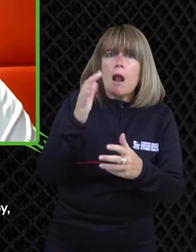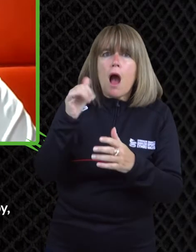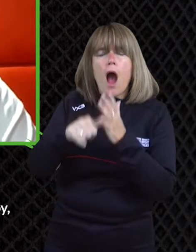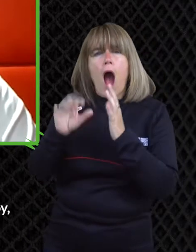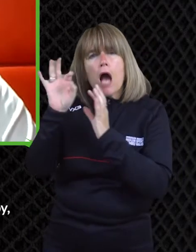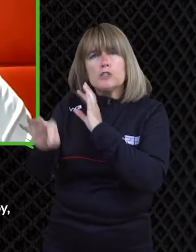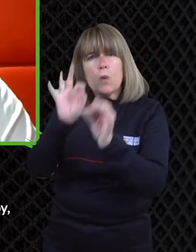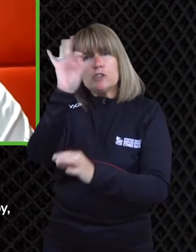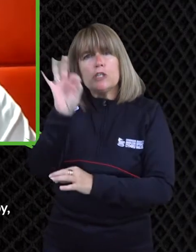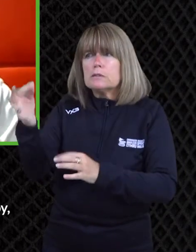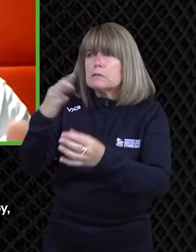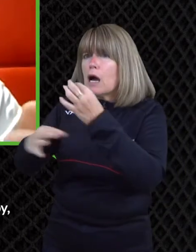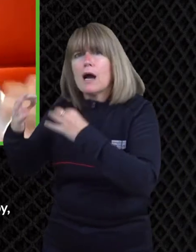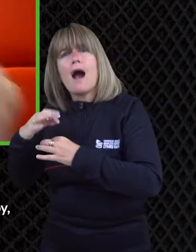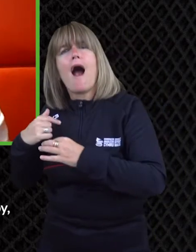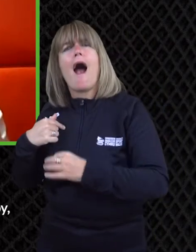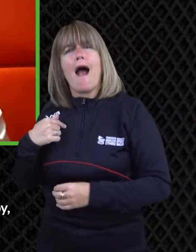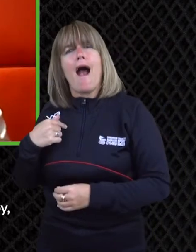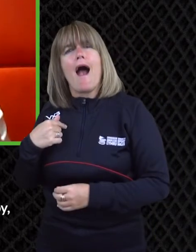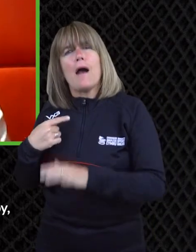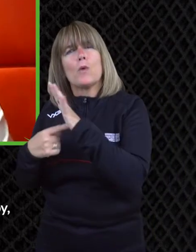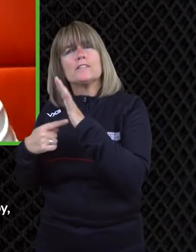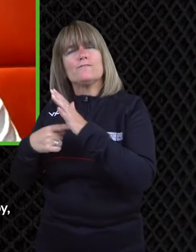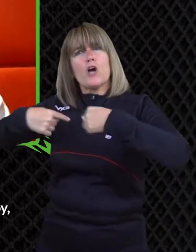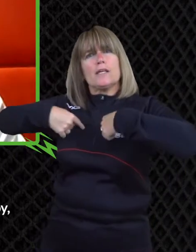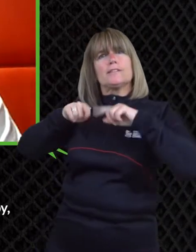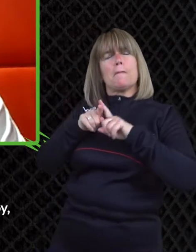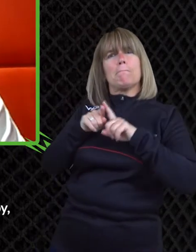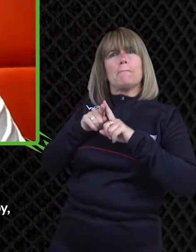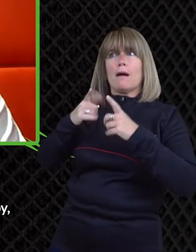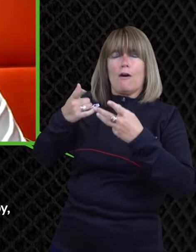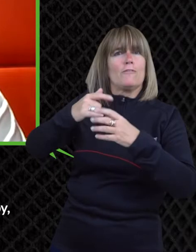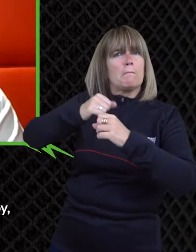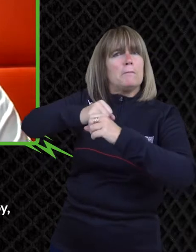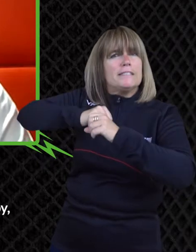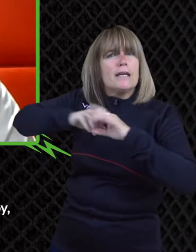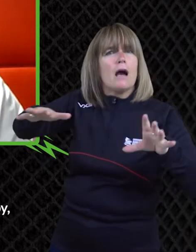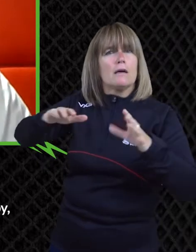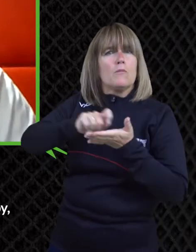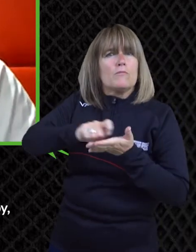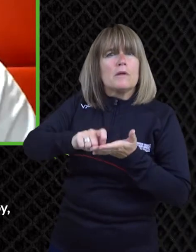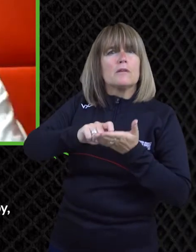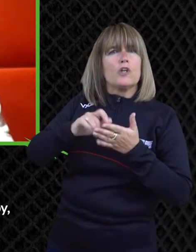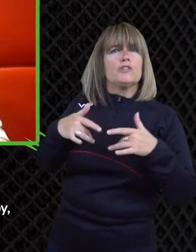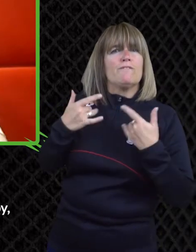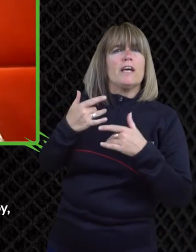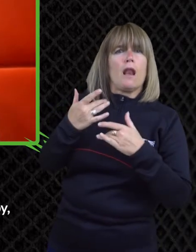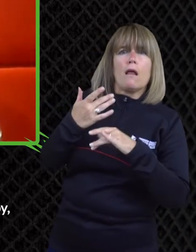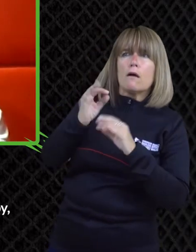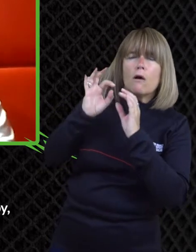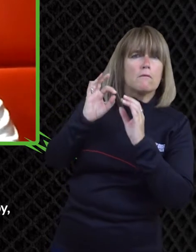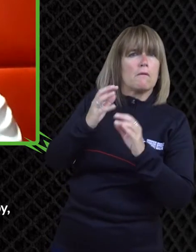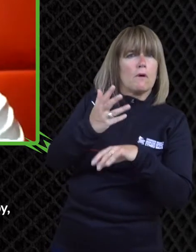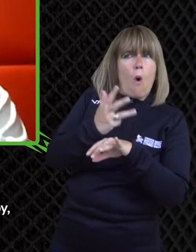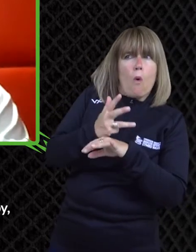good that people are asking questions i think it's important as well for us as broadcasters not to feel awkward about these questions